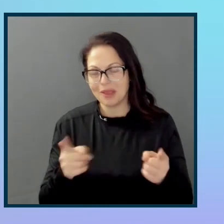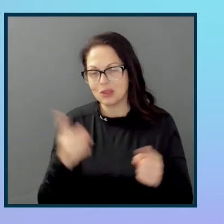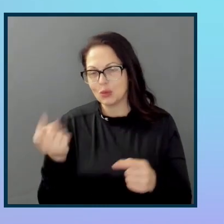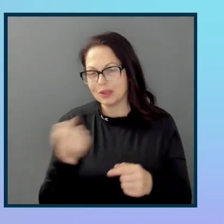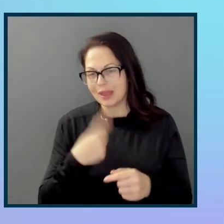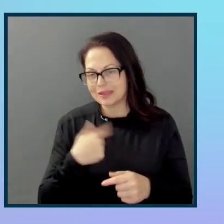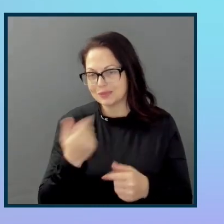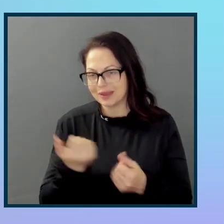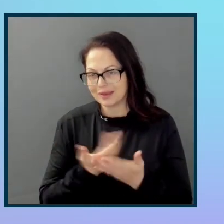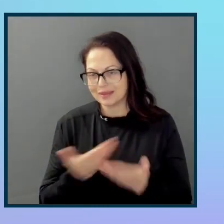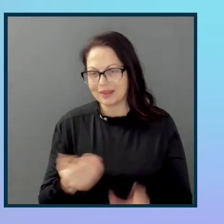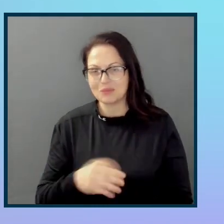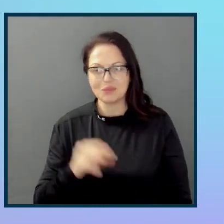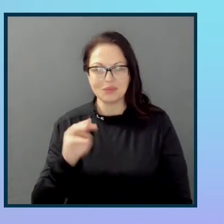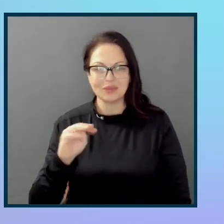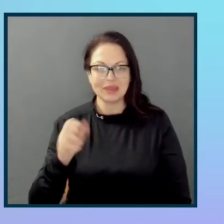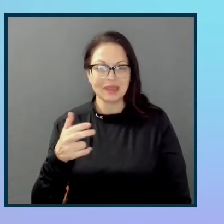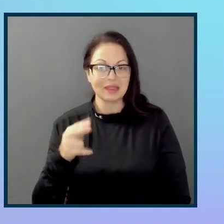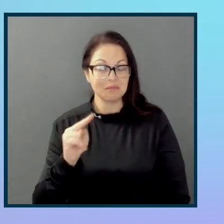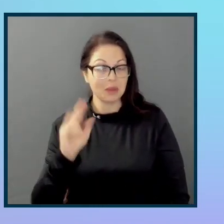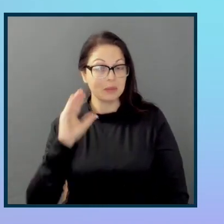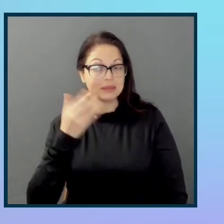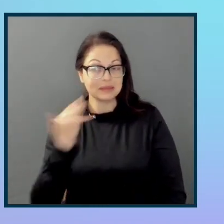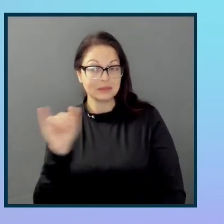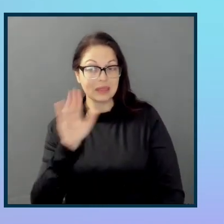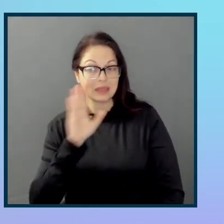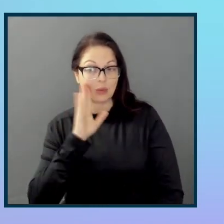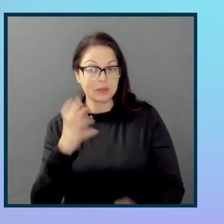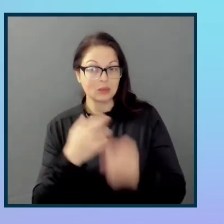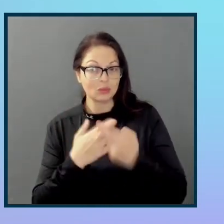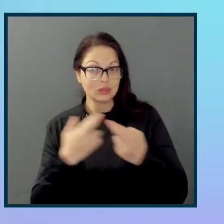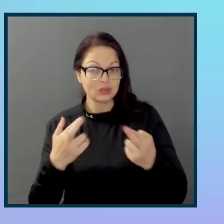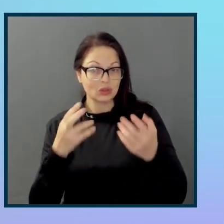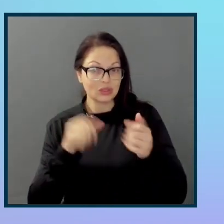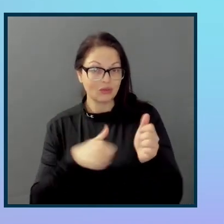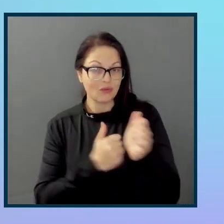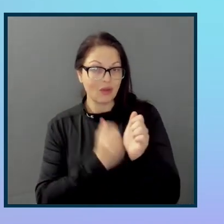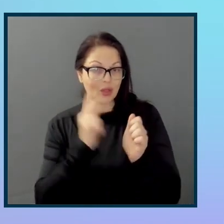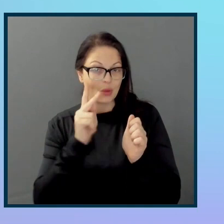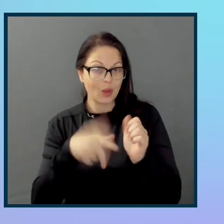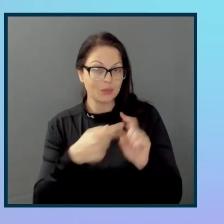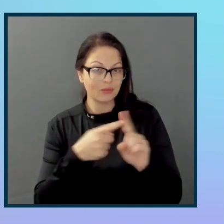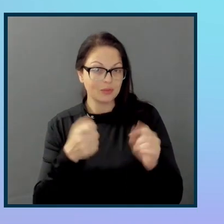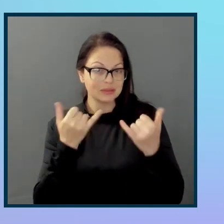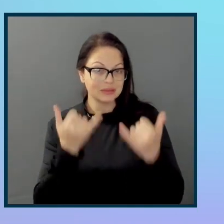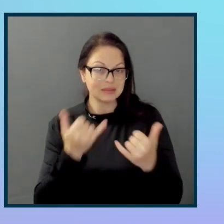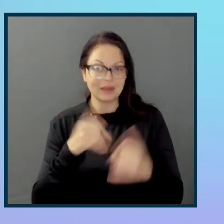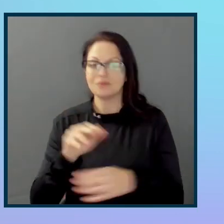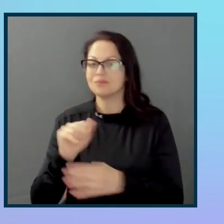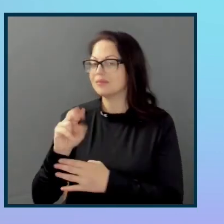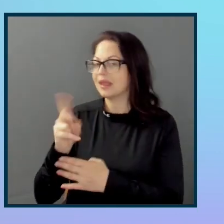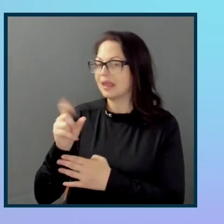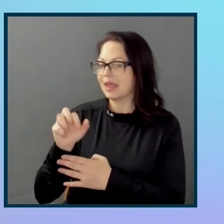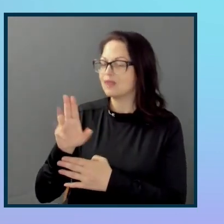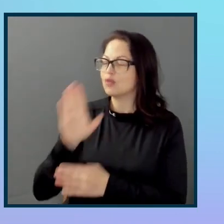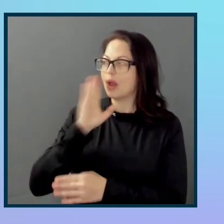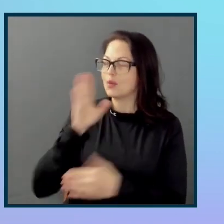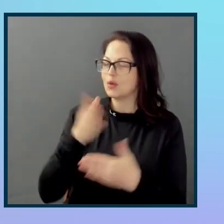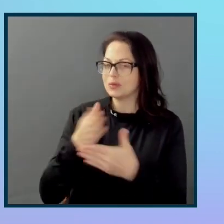But sounds like there will be some resources to follow up from today's session, which is great. Yes. Yeah, I will. I will be sharing those.